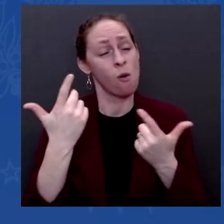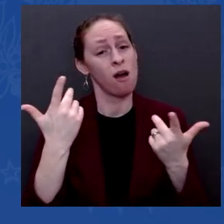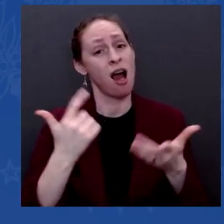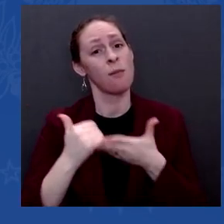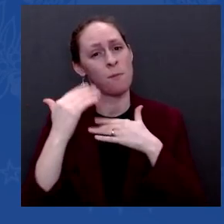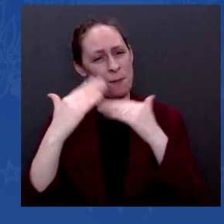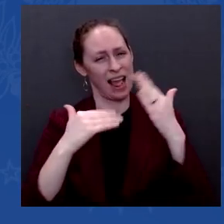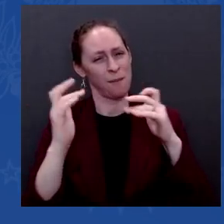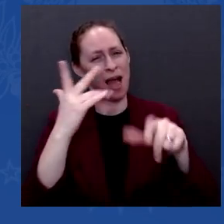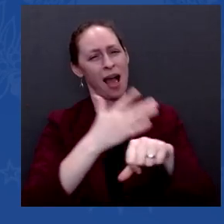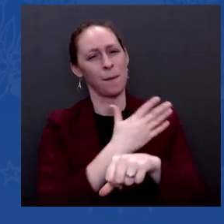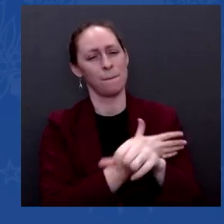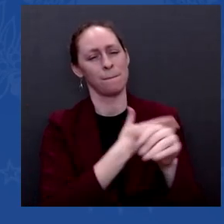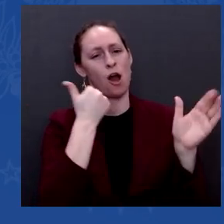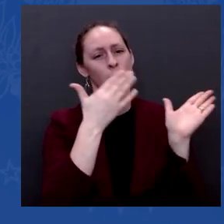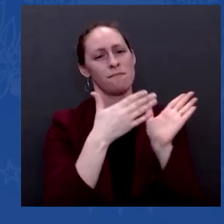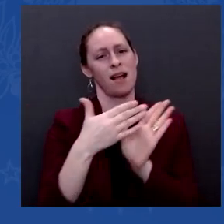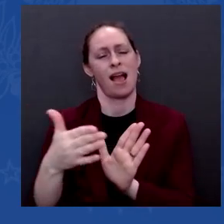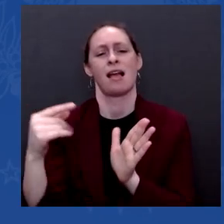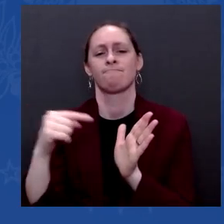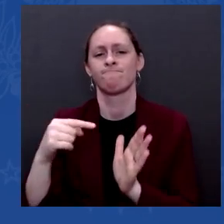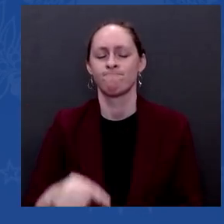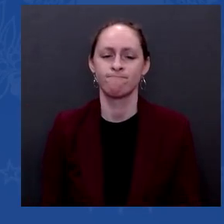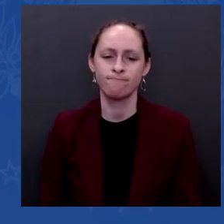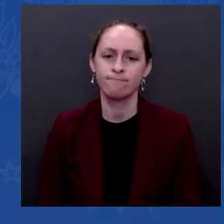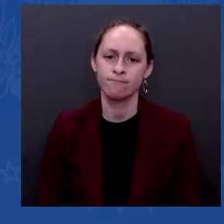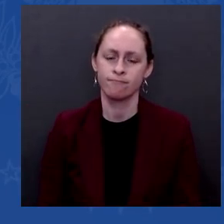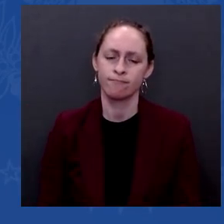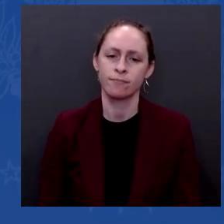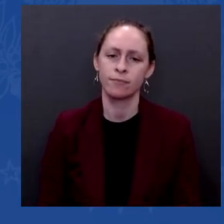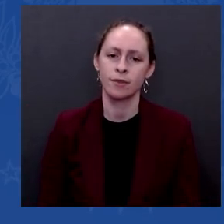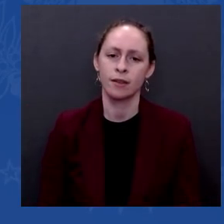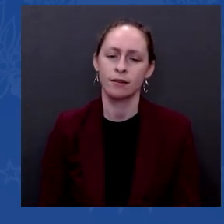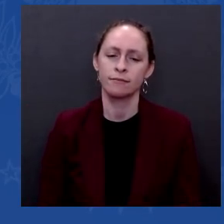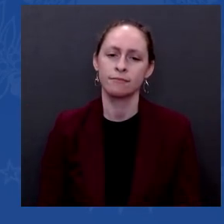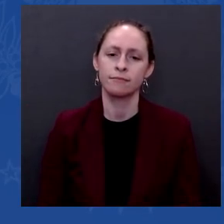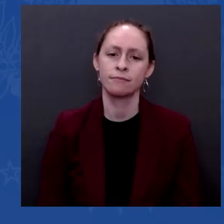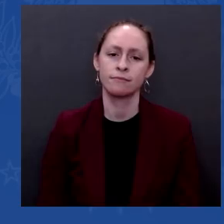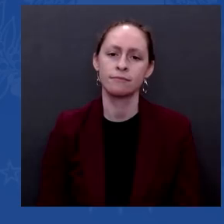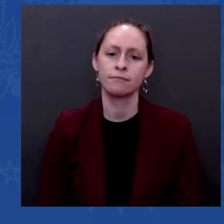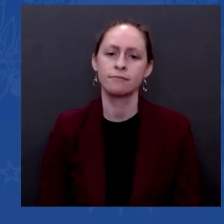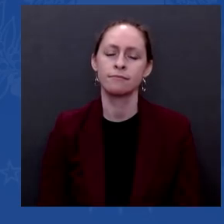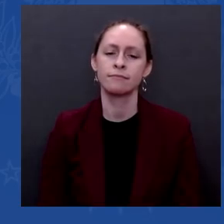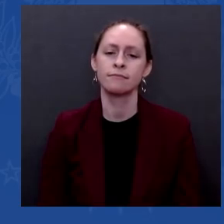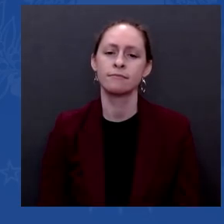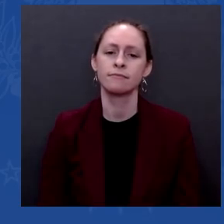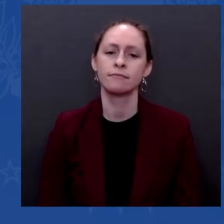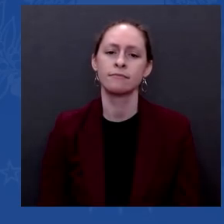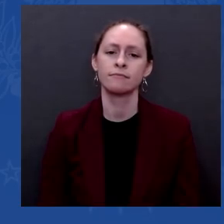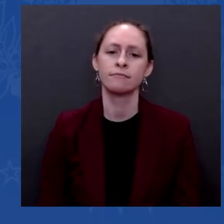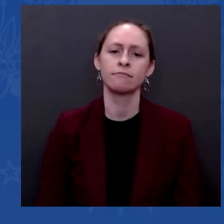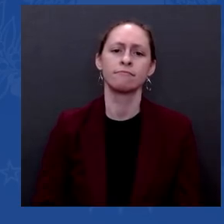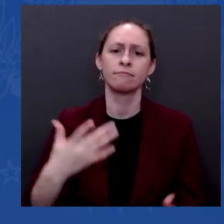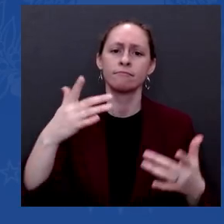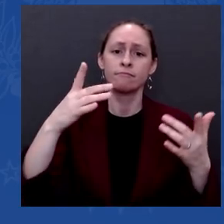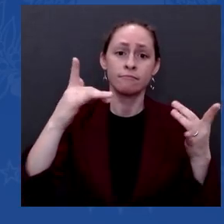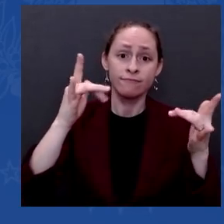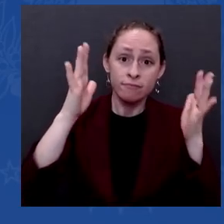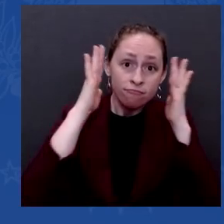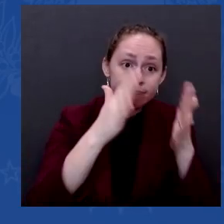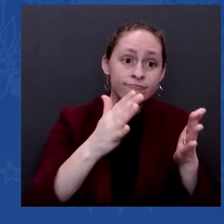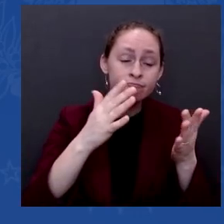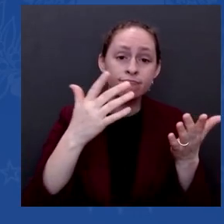higher price of hamburgers and gas, versus whether or not you're going to have to — you're going to be able to pay for